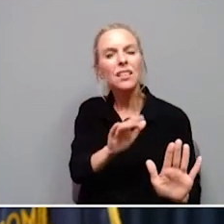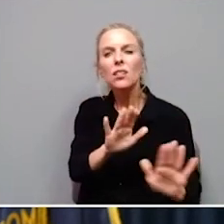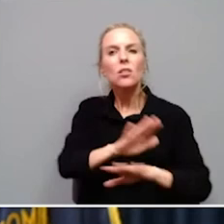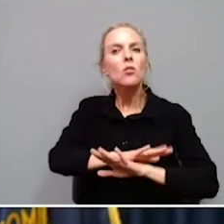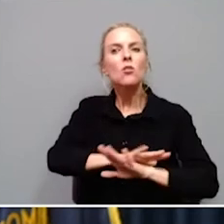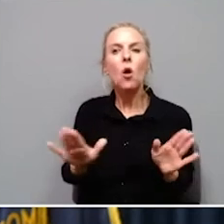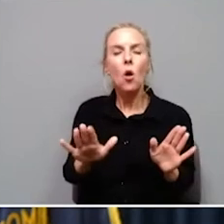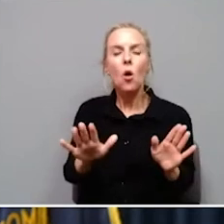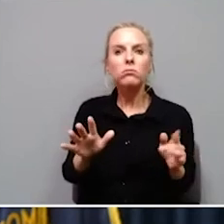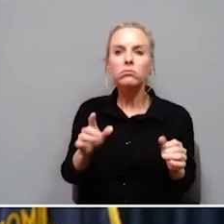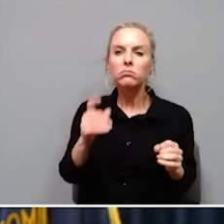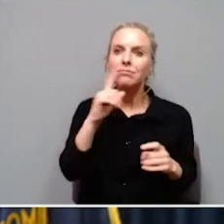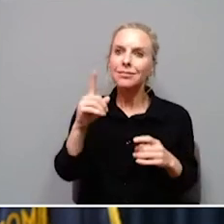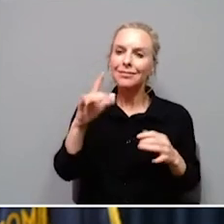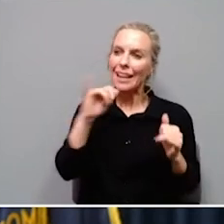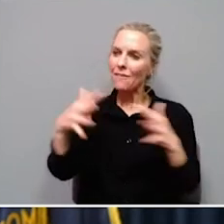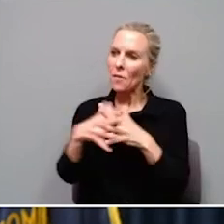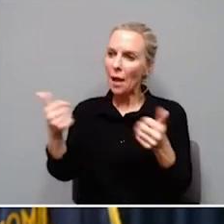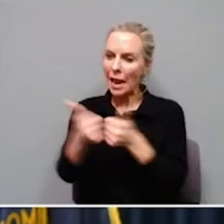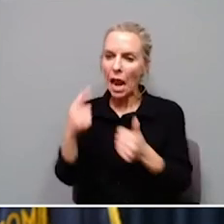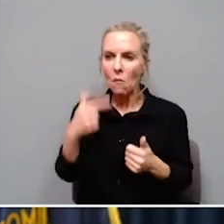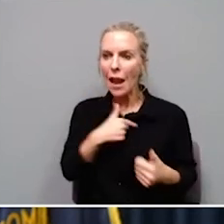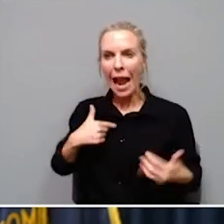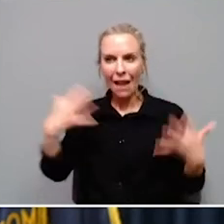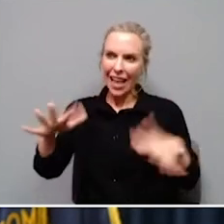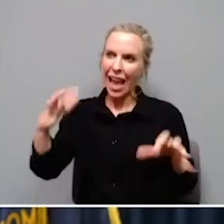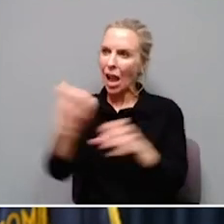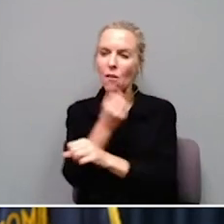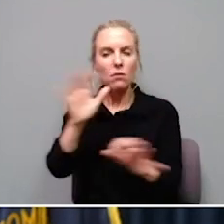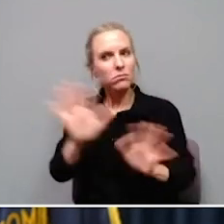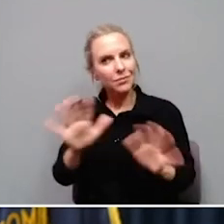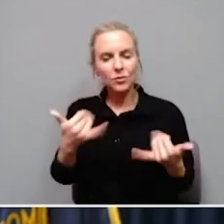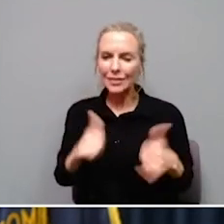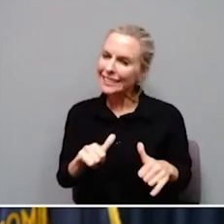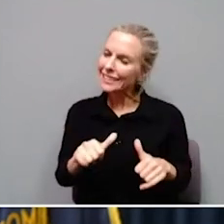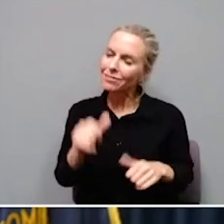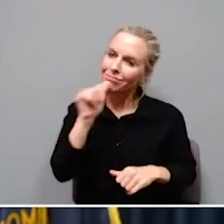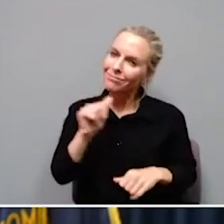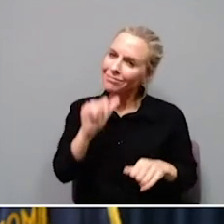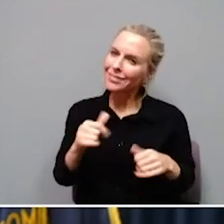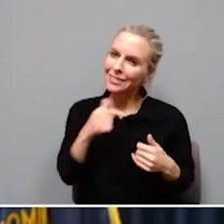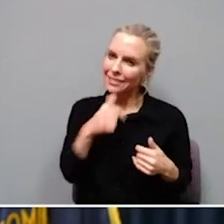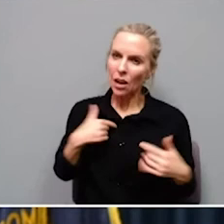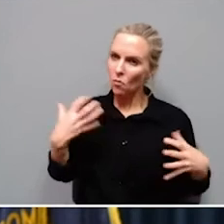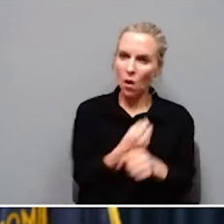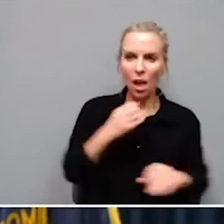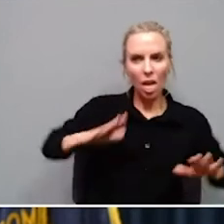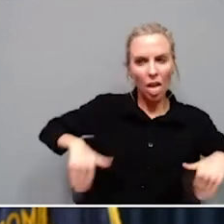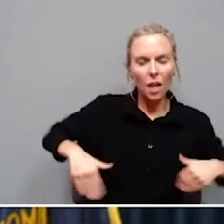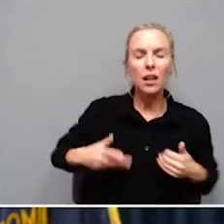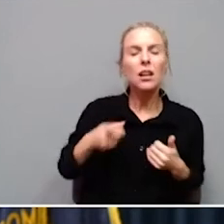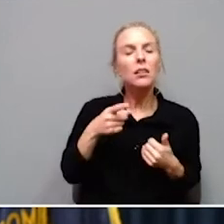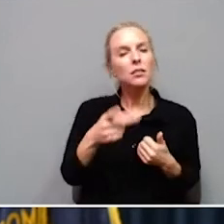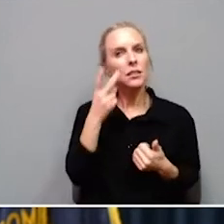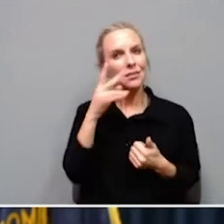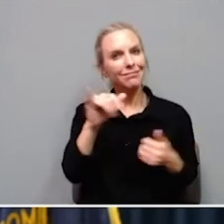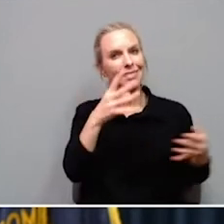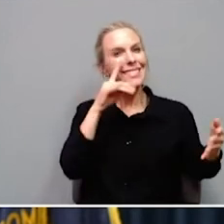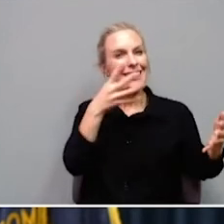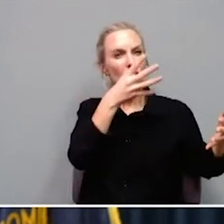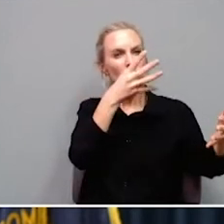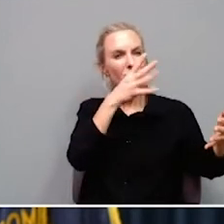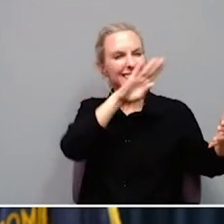third down. Make sure we continue to push this through. And there's no question that there is still, if we went back to those line graphs, which we don't need to,